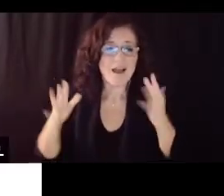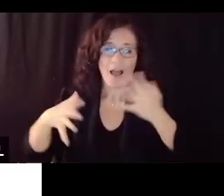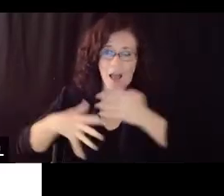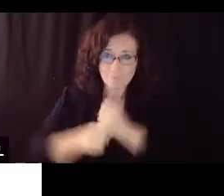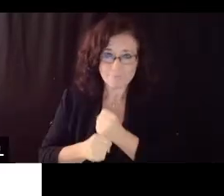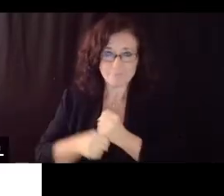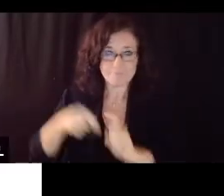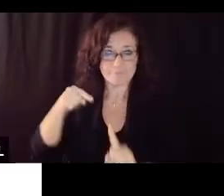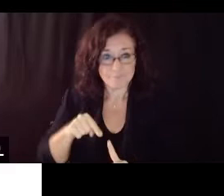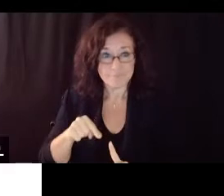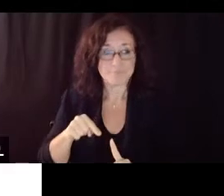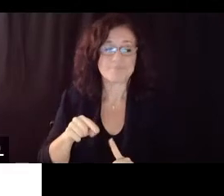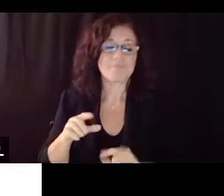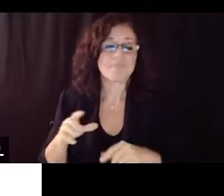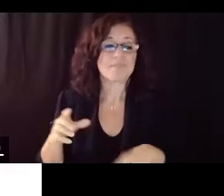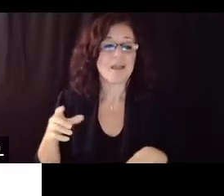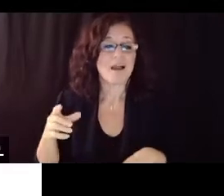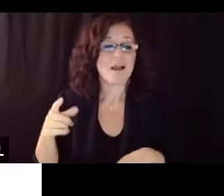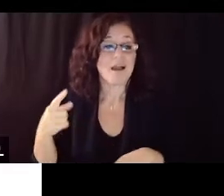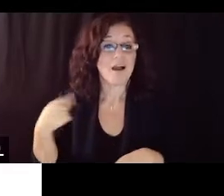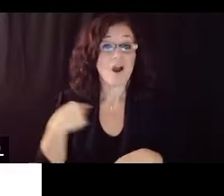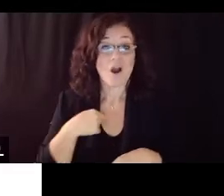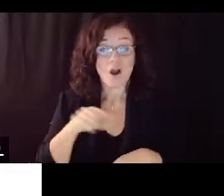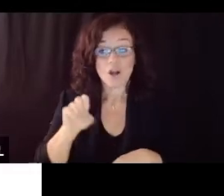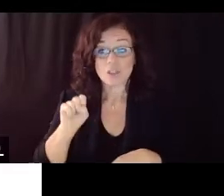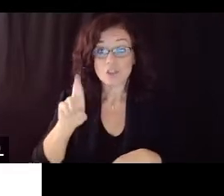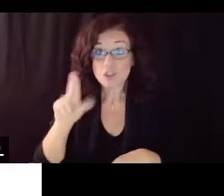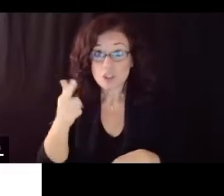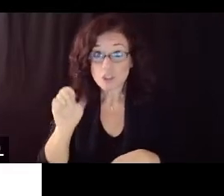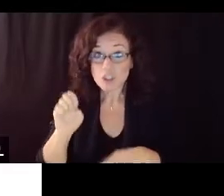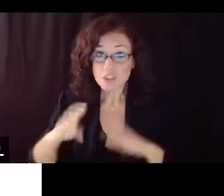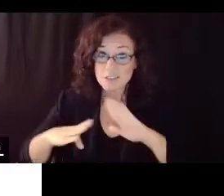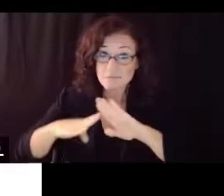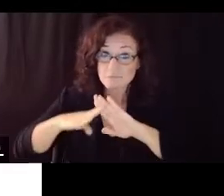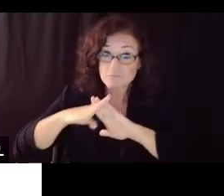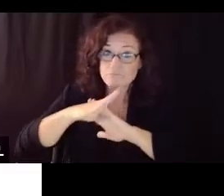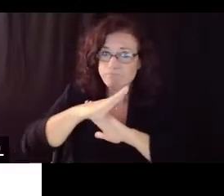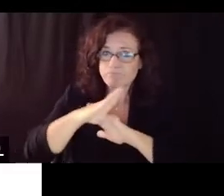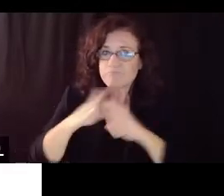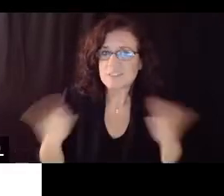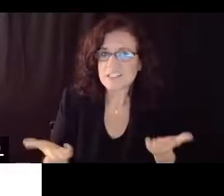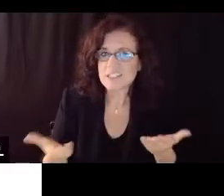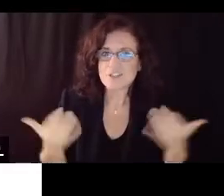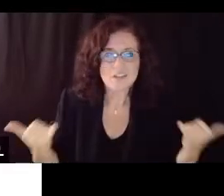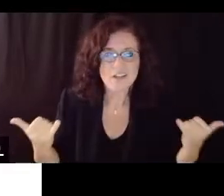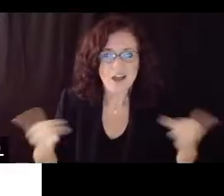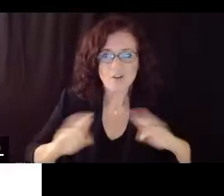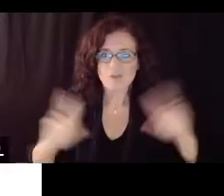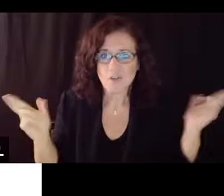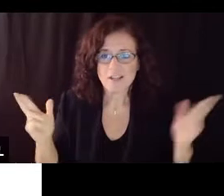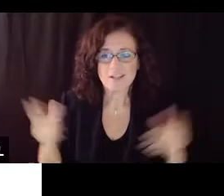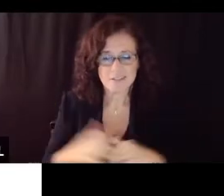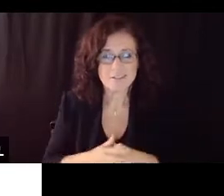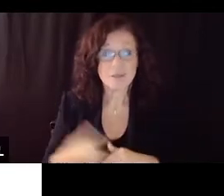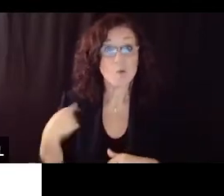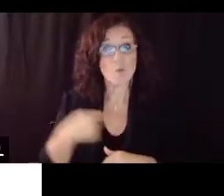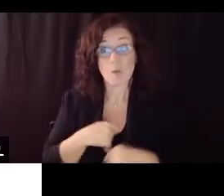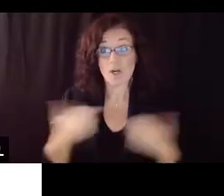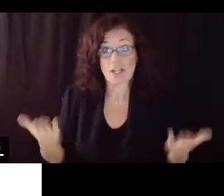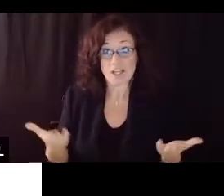our surge is uh absolutely here and uh we're feeling it here in the hospital where I'm still sitting this evening